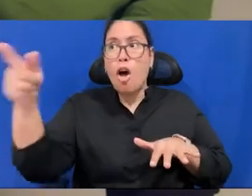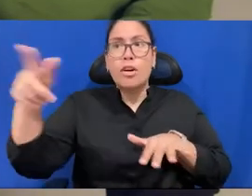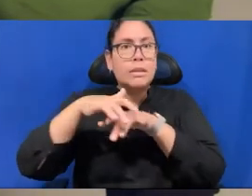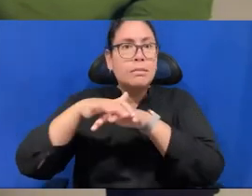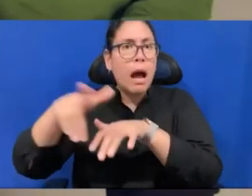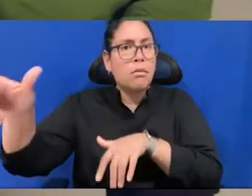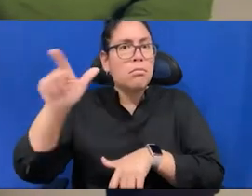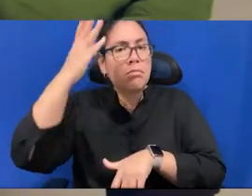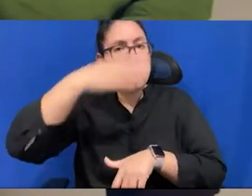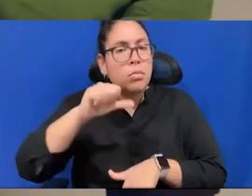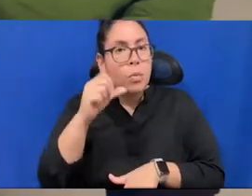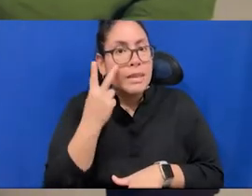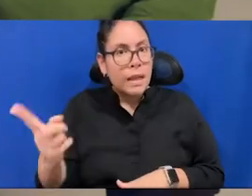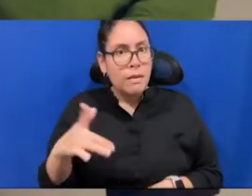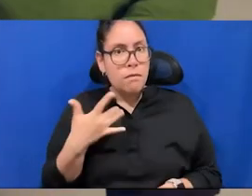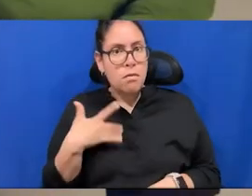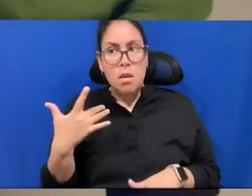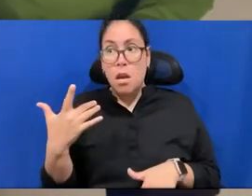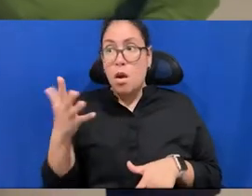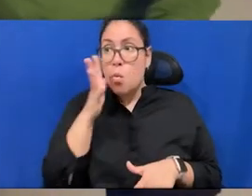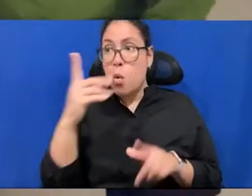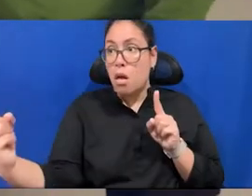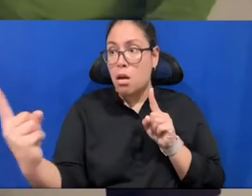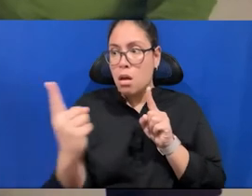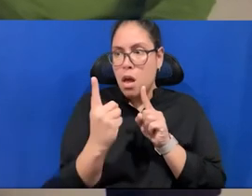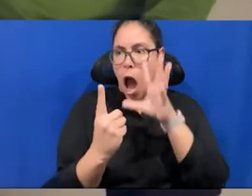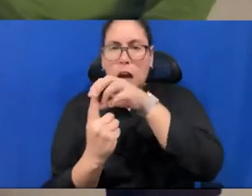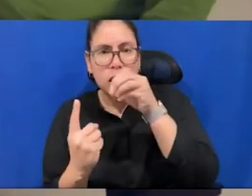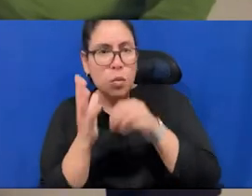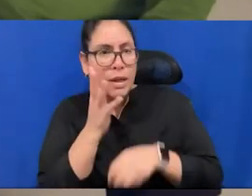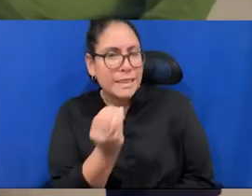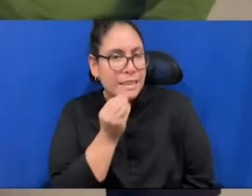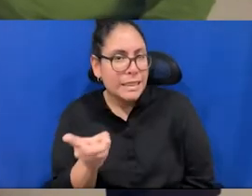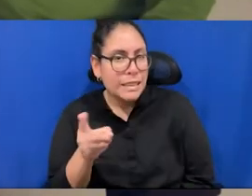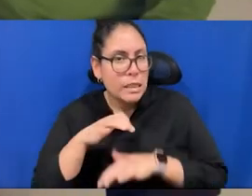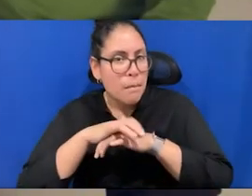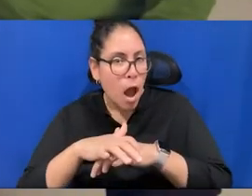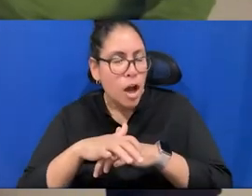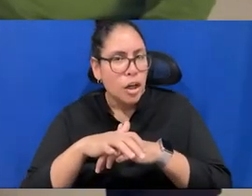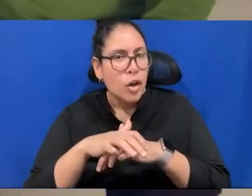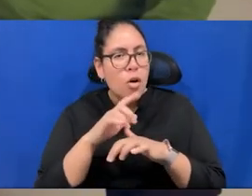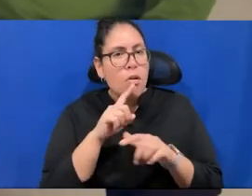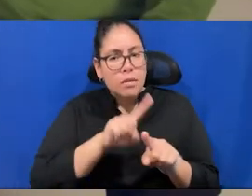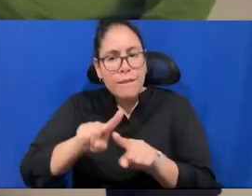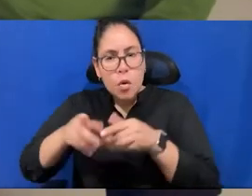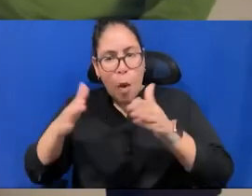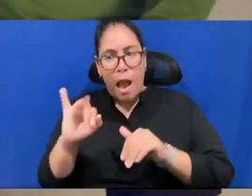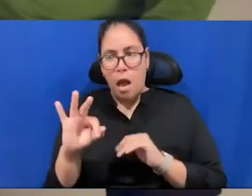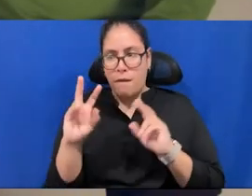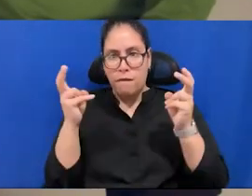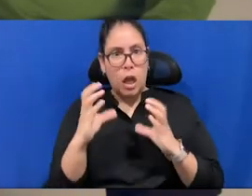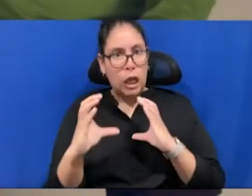comes and then eat each other. He's mean that, you know, through the whole piece, there is a kind of a whole series of